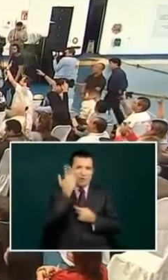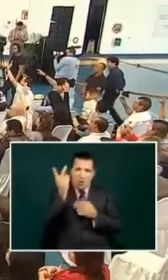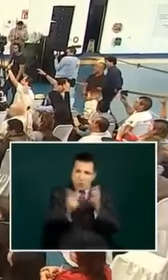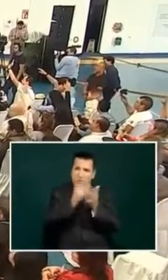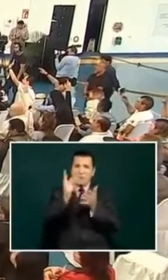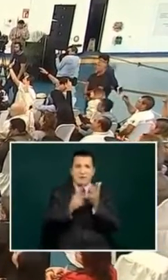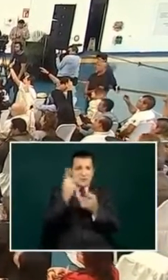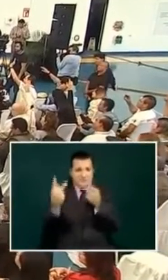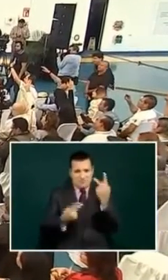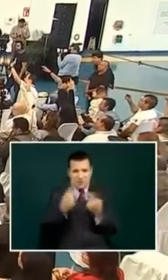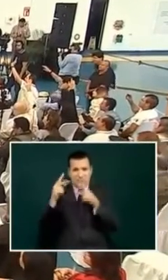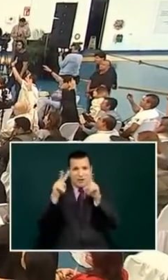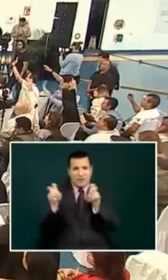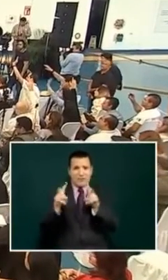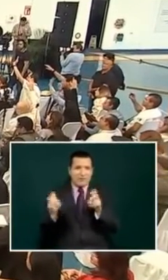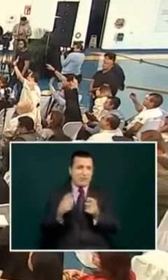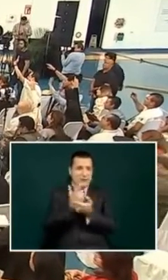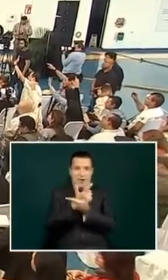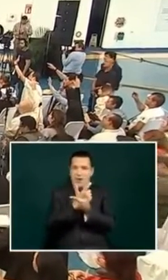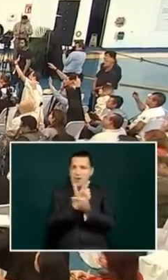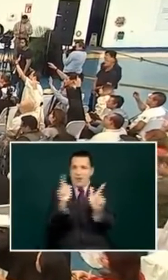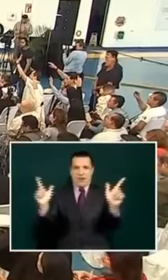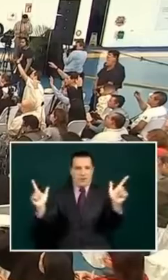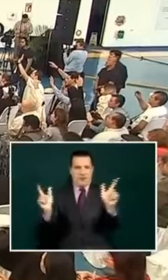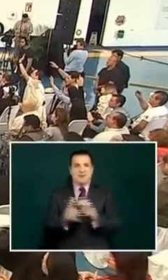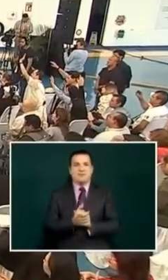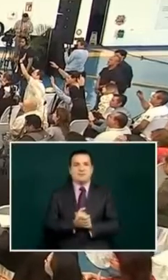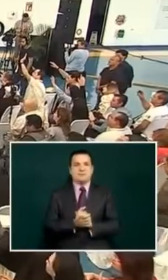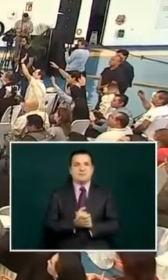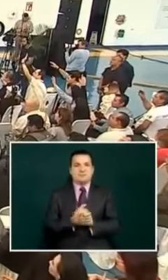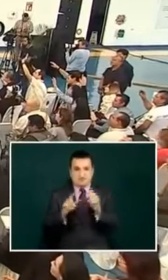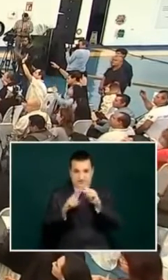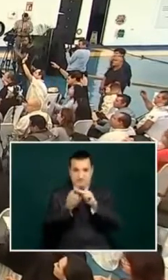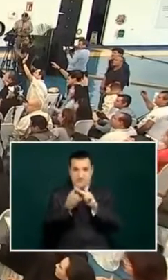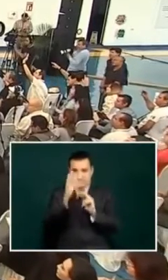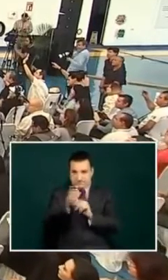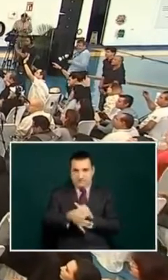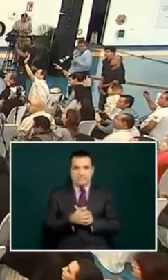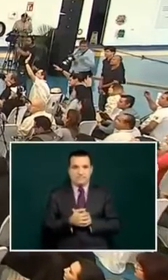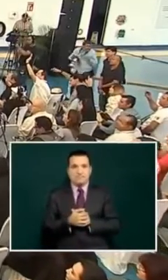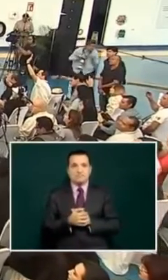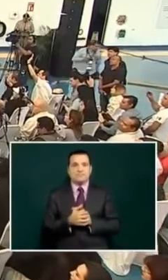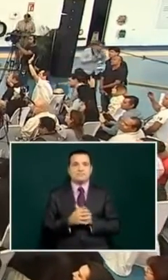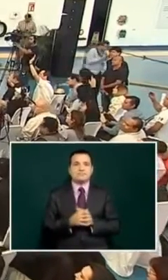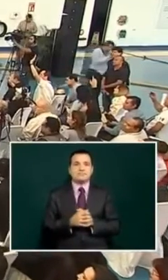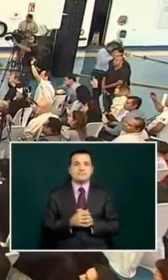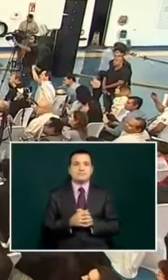if they want to ask a question again they can do so and so we're going to start now